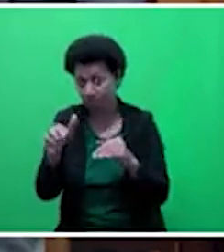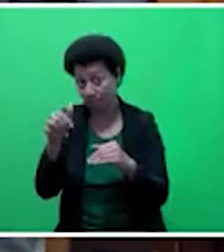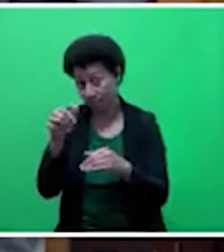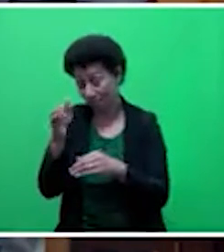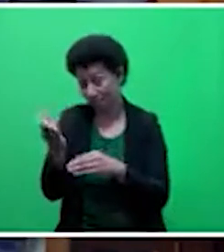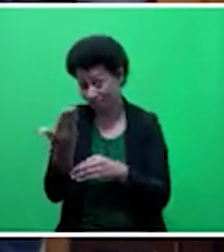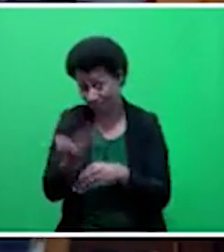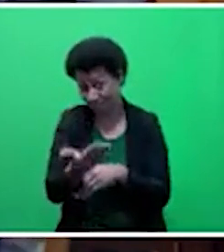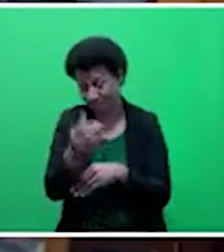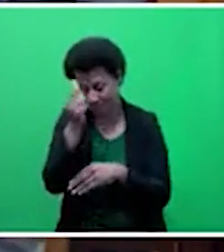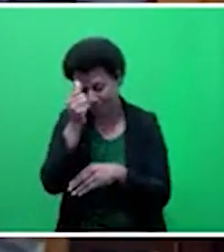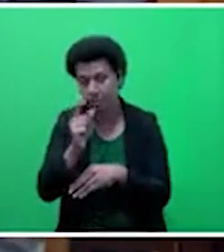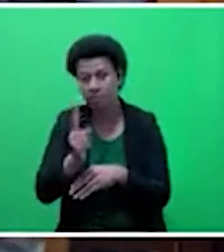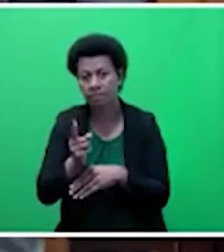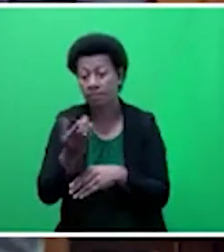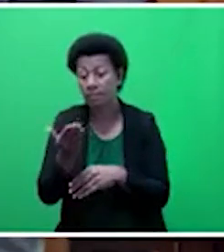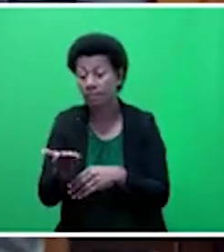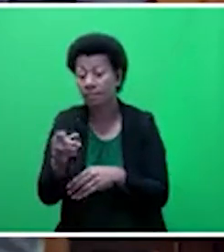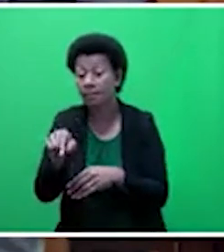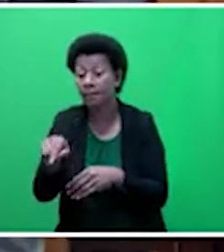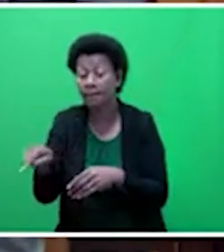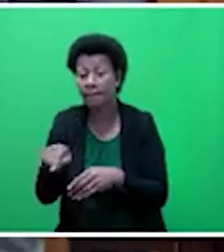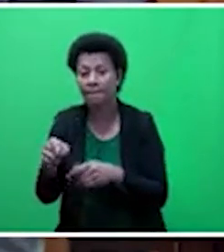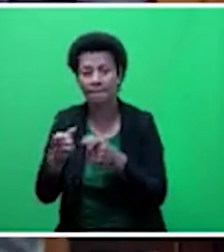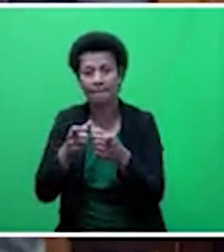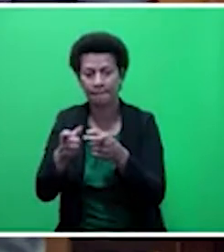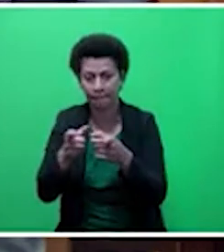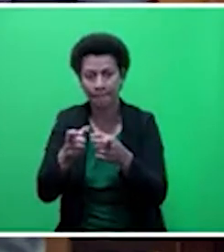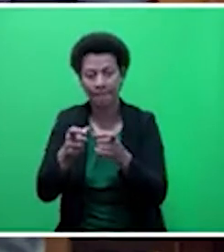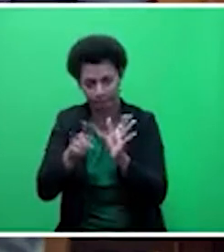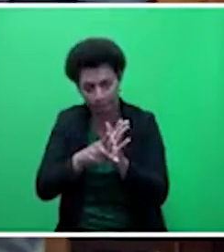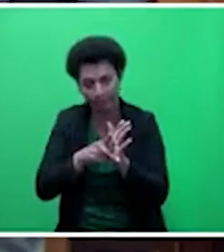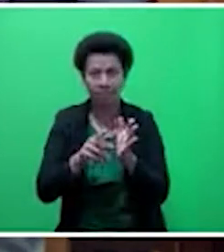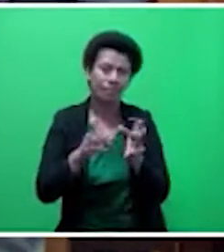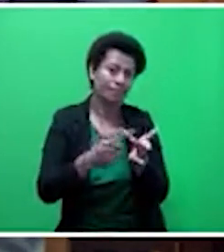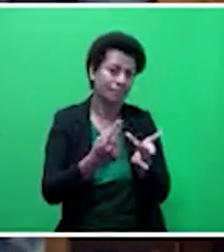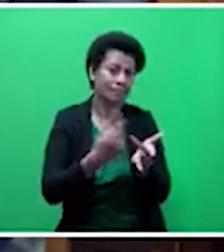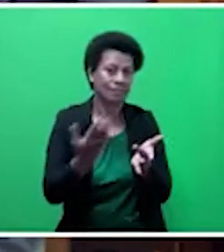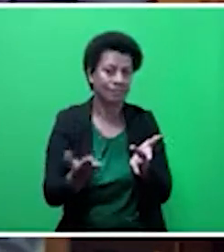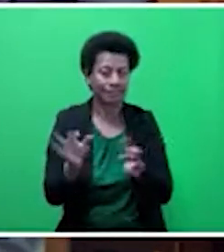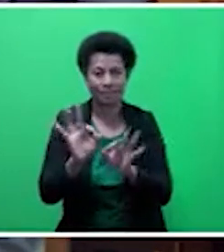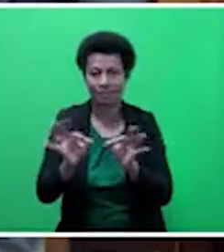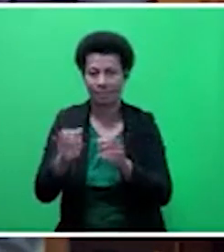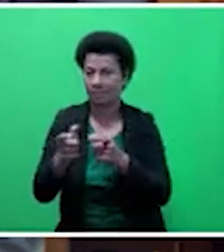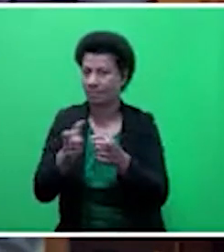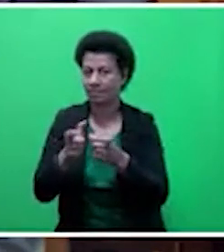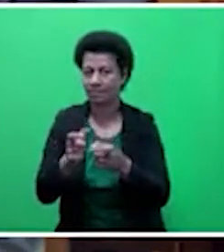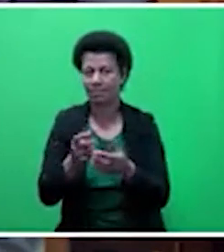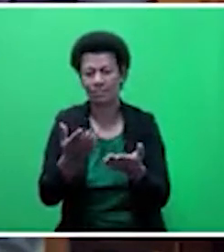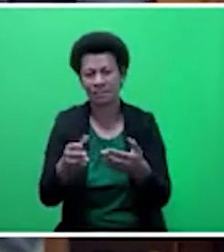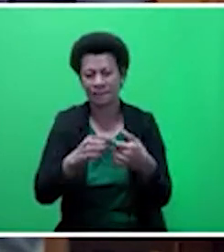that are price controlled and there are certain items in Fiji that are not price controlled. If you want to go and buy a plastic toy, it's not price controlled.